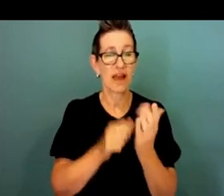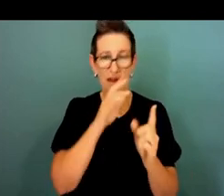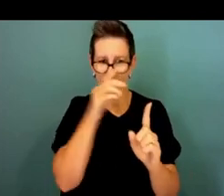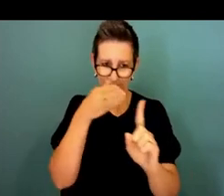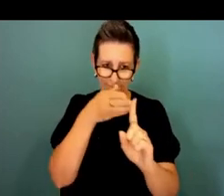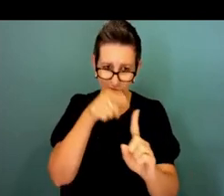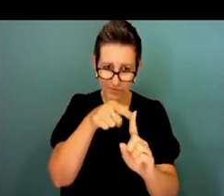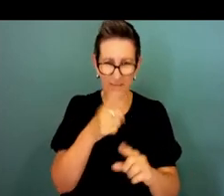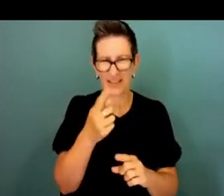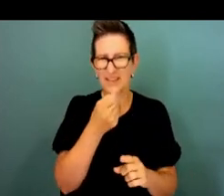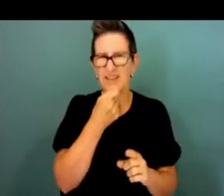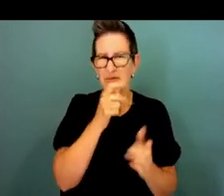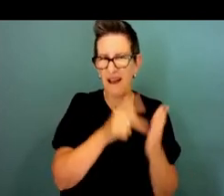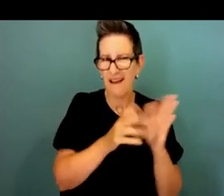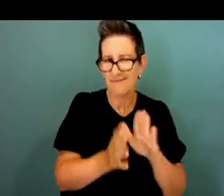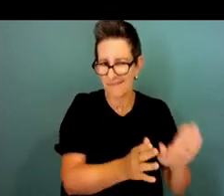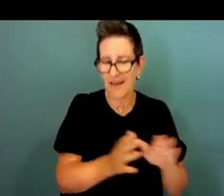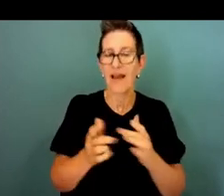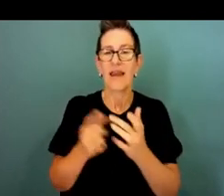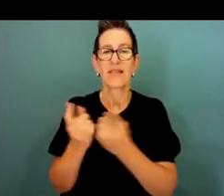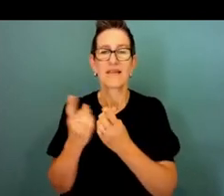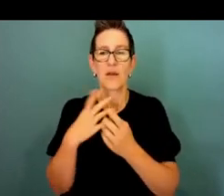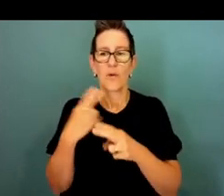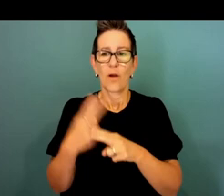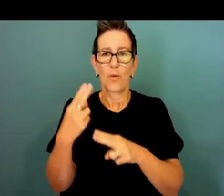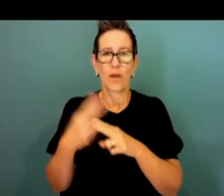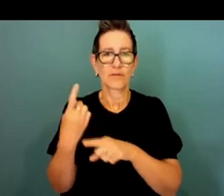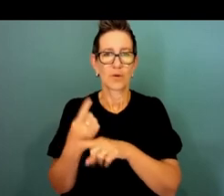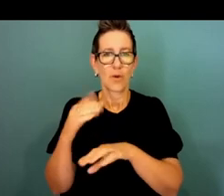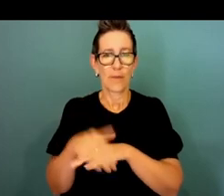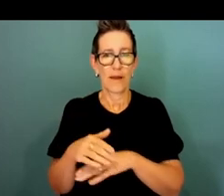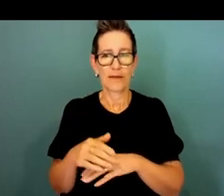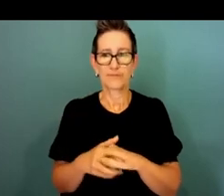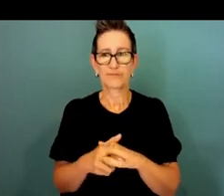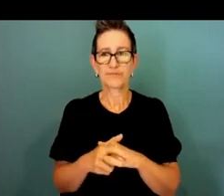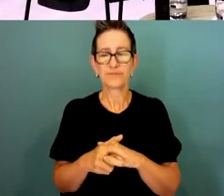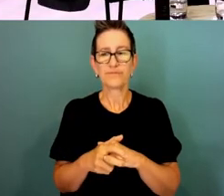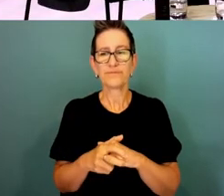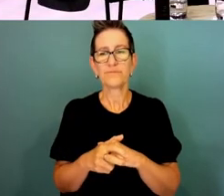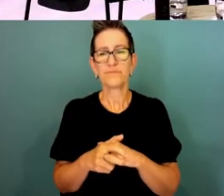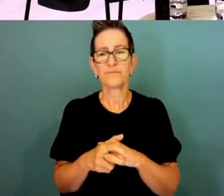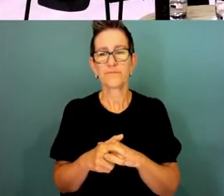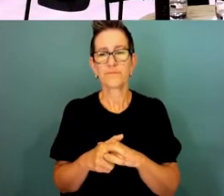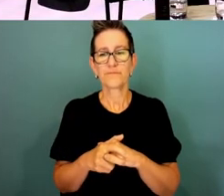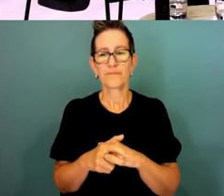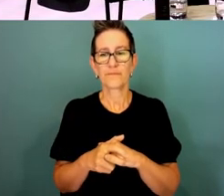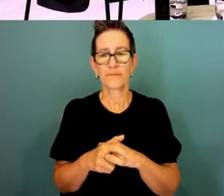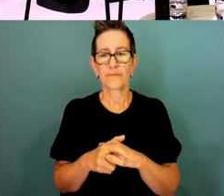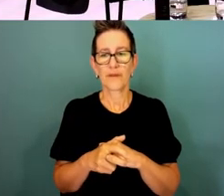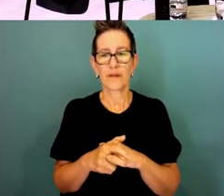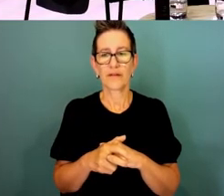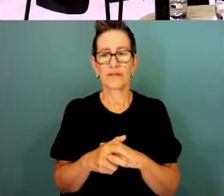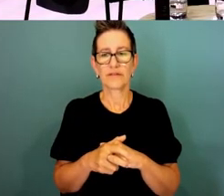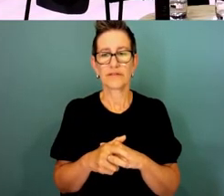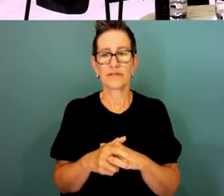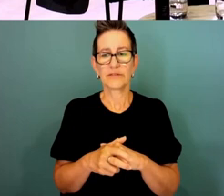one little bit. The only other thing I'll mention quickly to the point of putting people and business at the centre of everything that